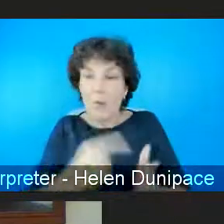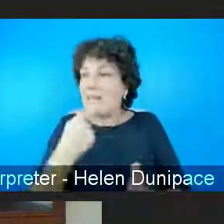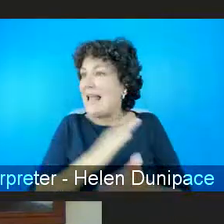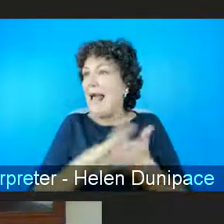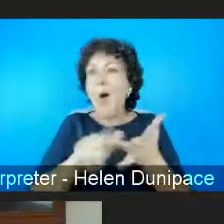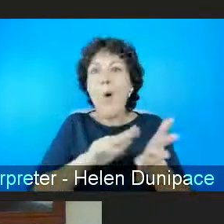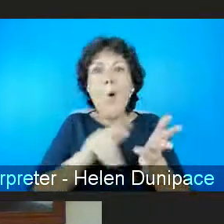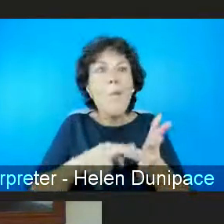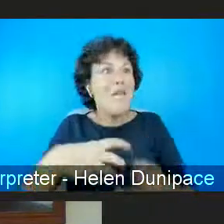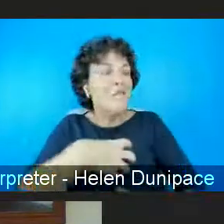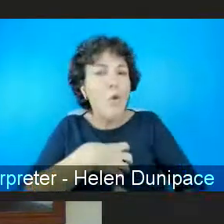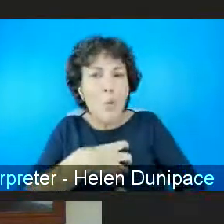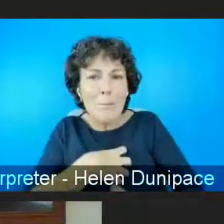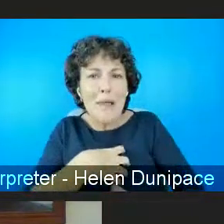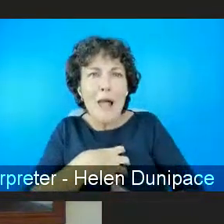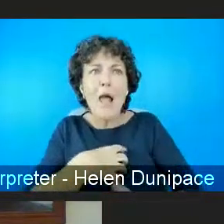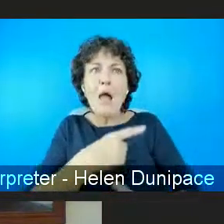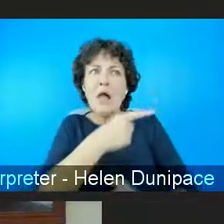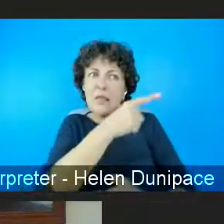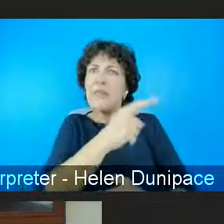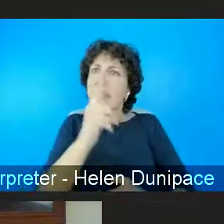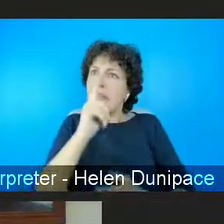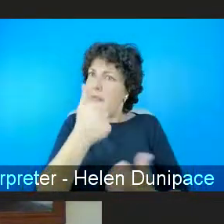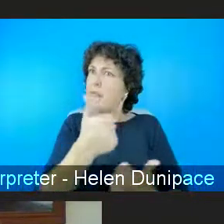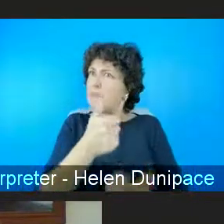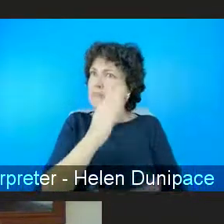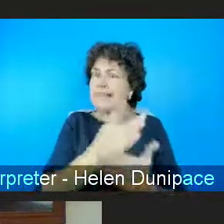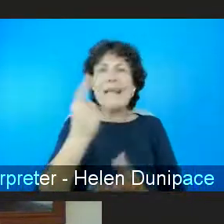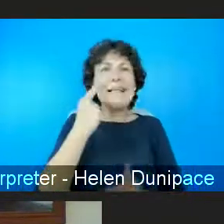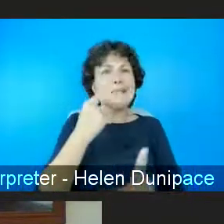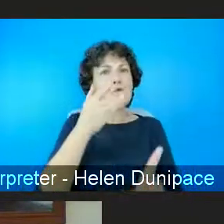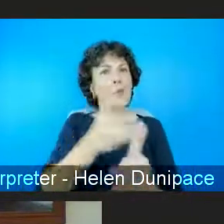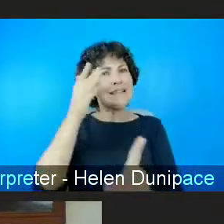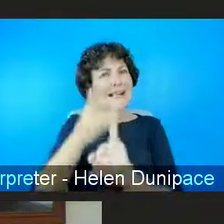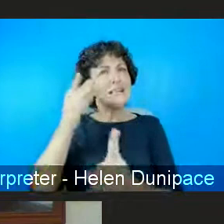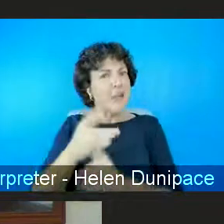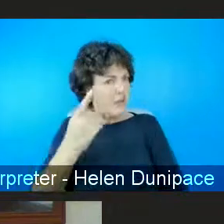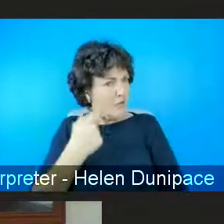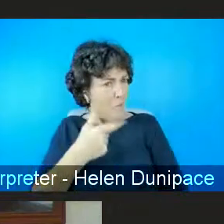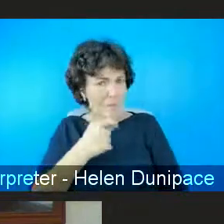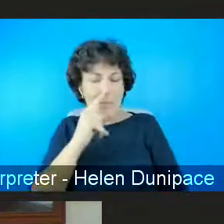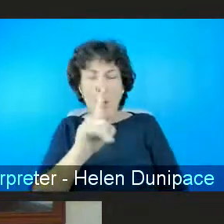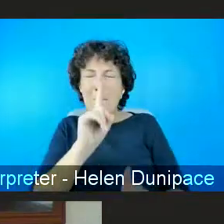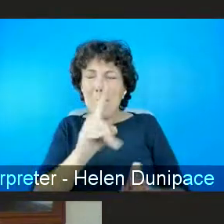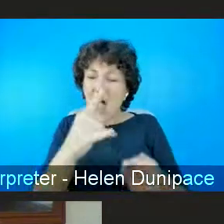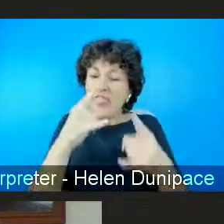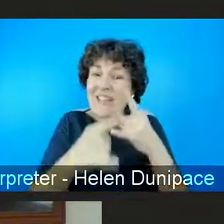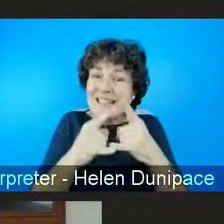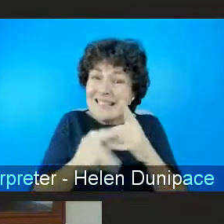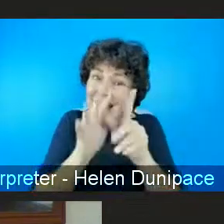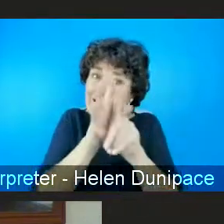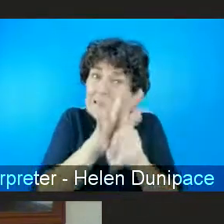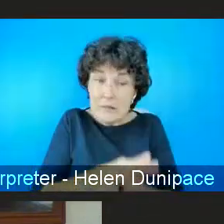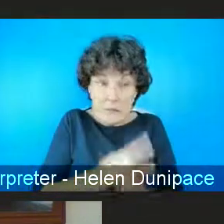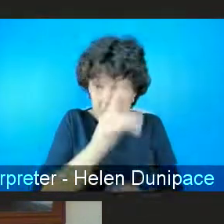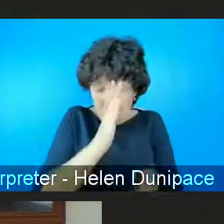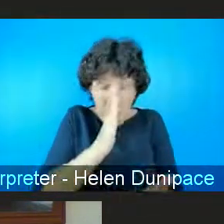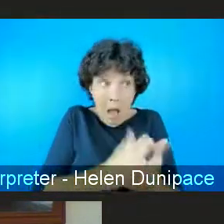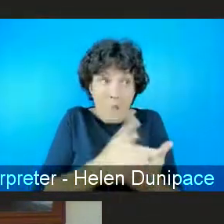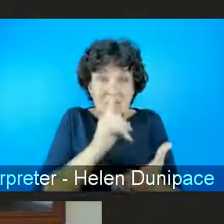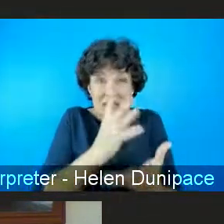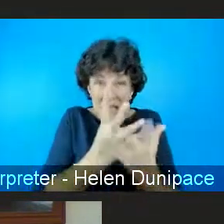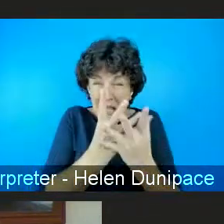see these things and though and those are readily identifiable to the young people but the sexism is invisible to them and they can recount